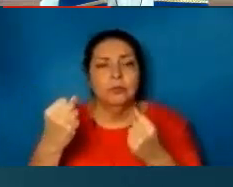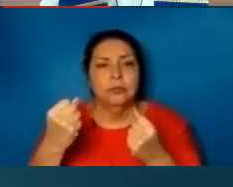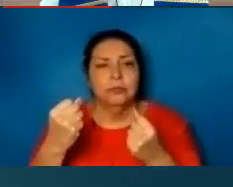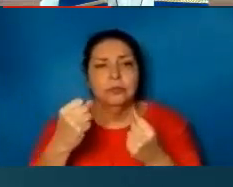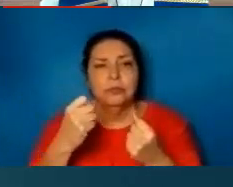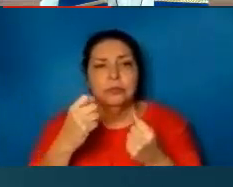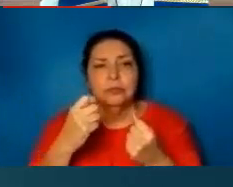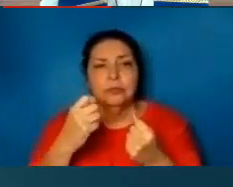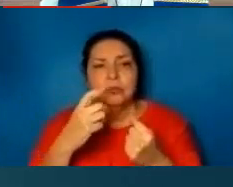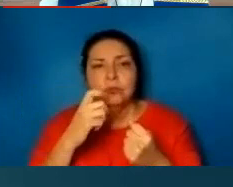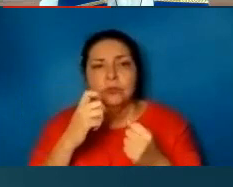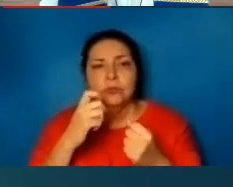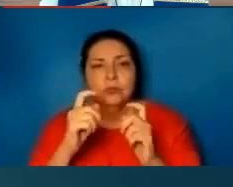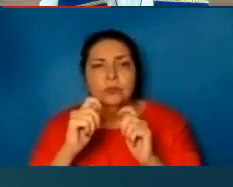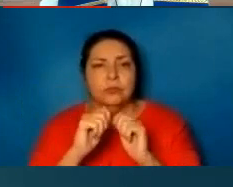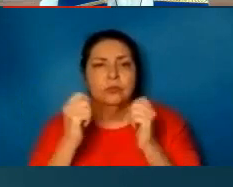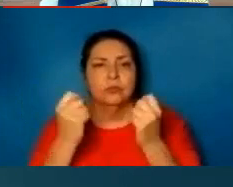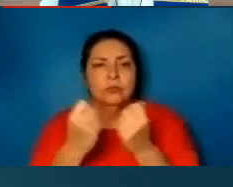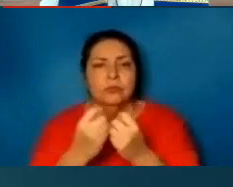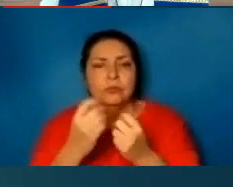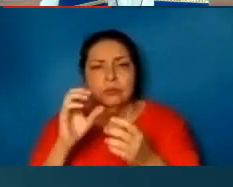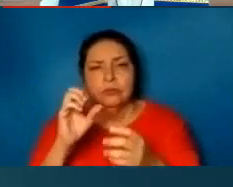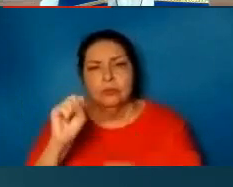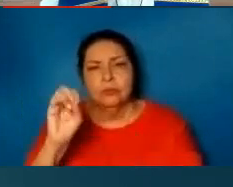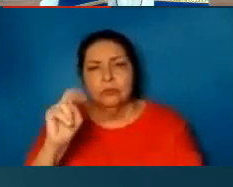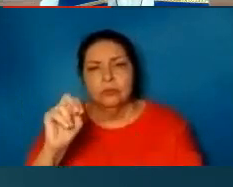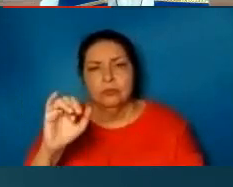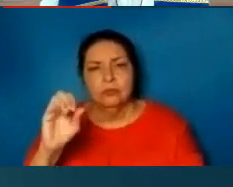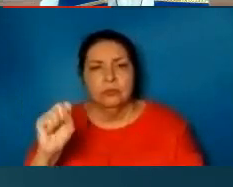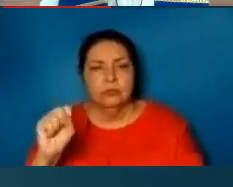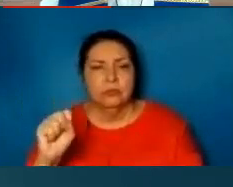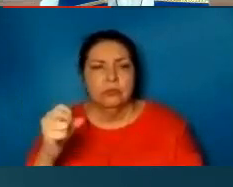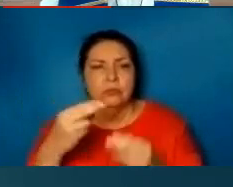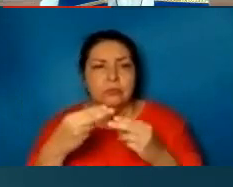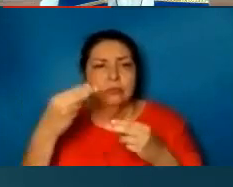may the branch of be revealed.